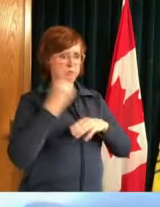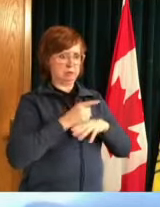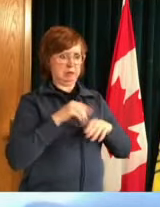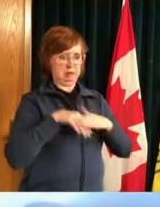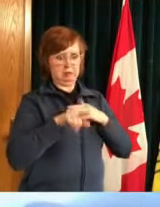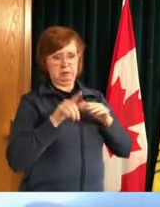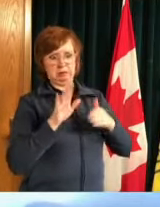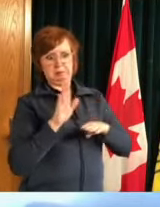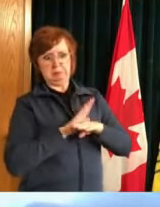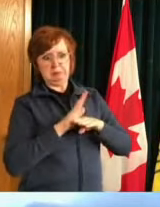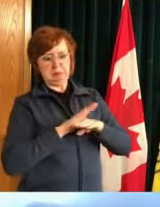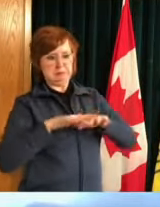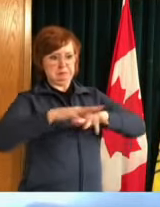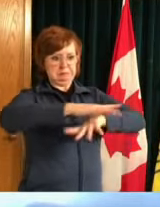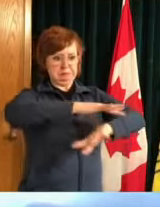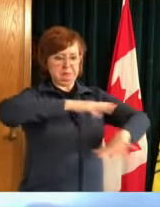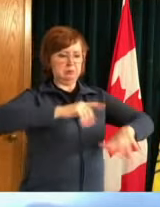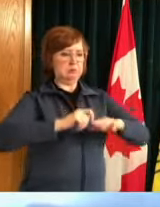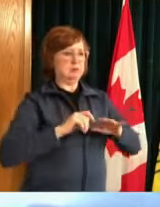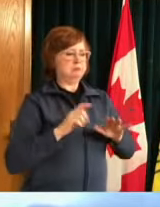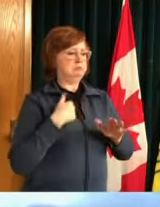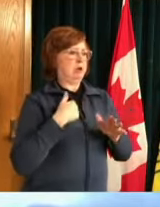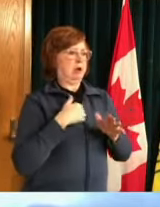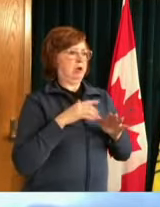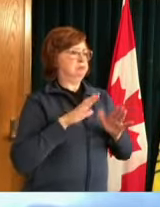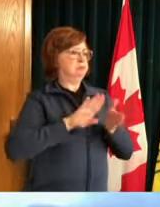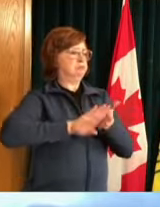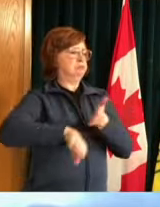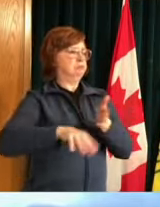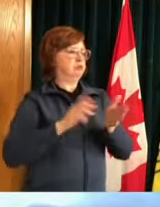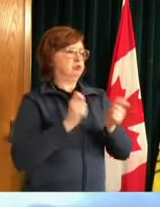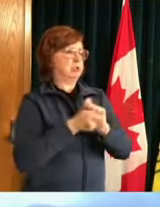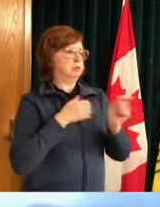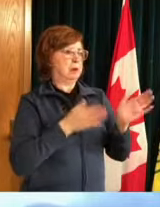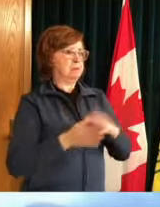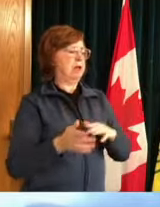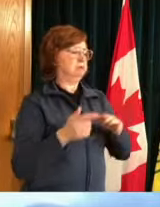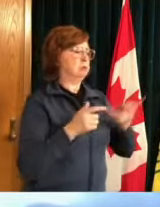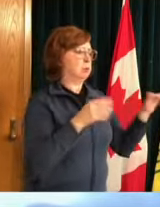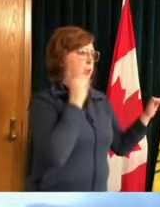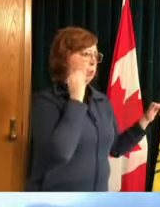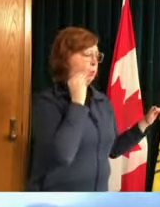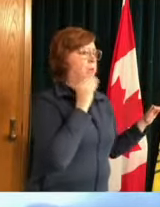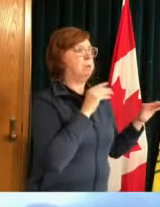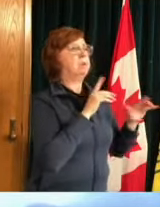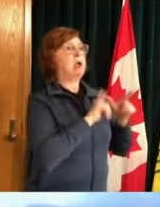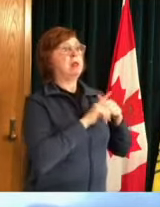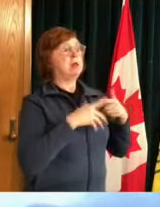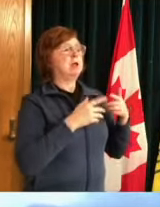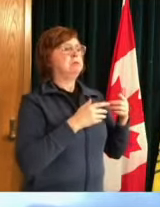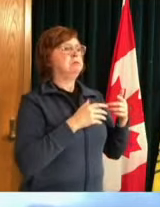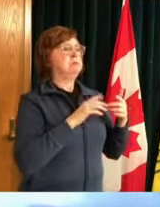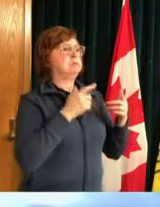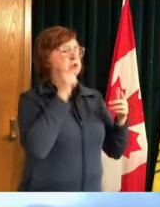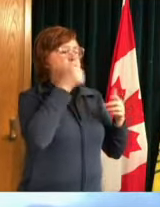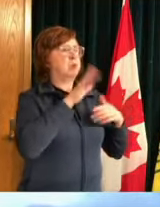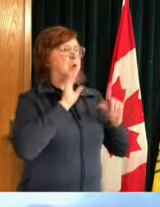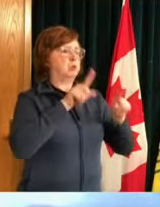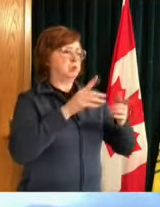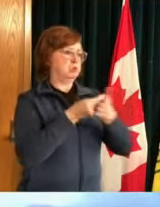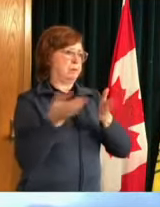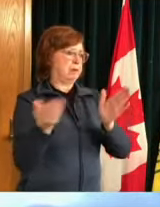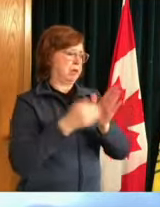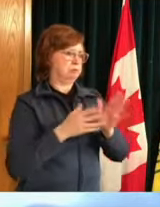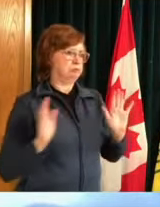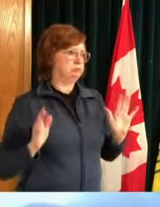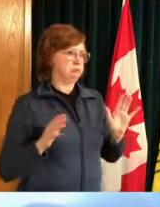you know we need to help each other out here um as much as we can reduce uh crowding uh or the